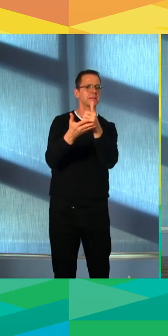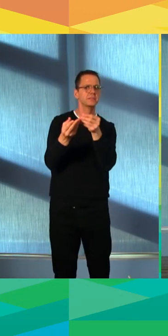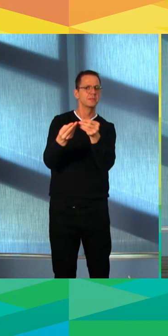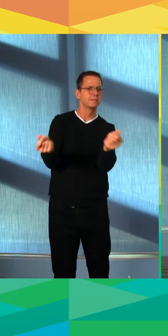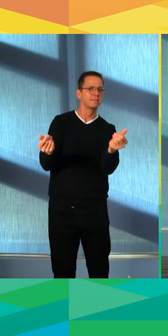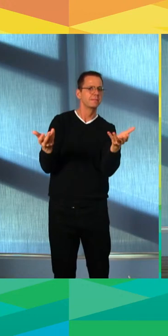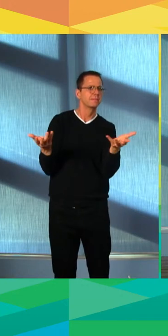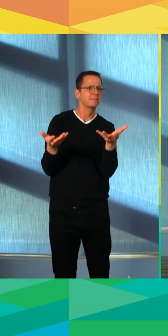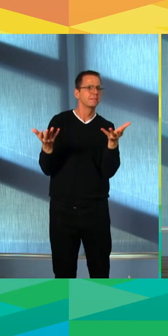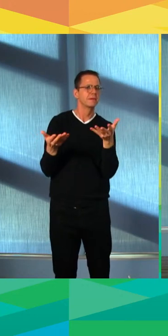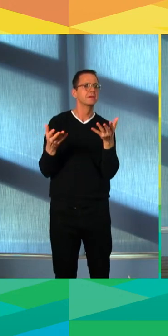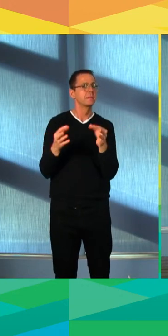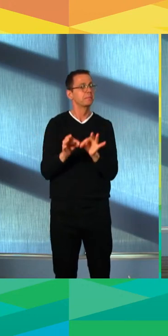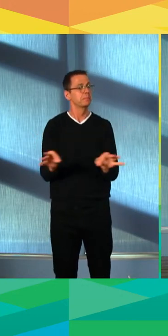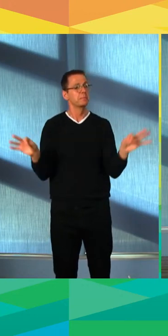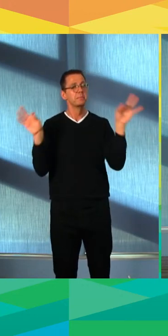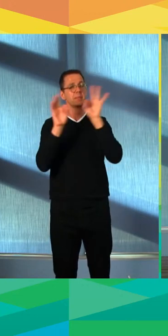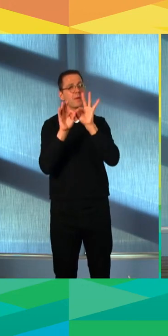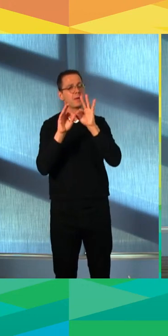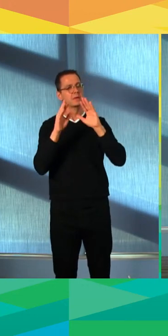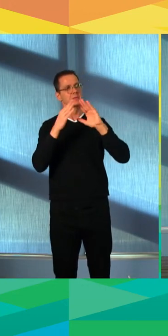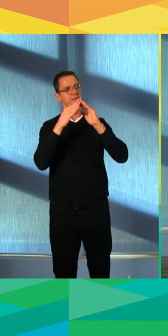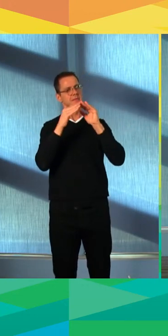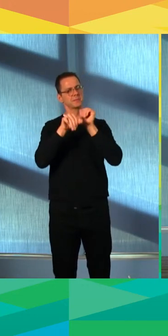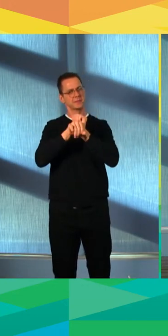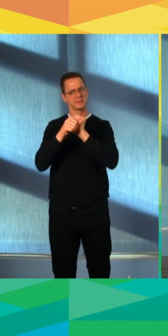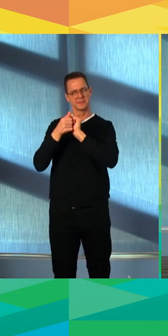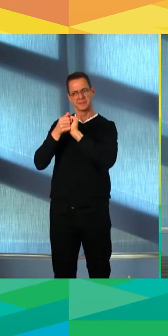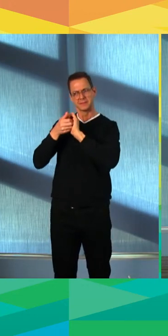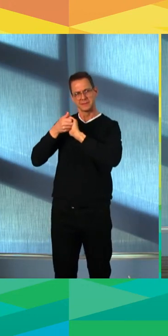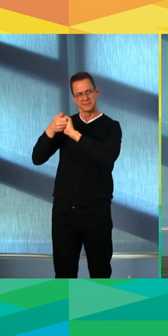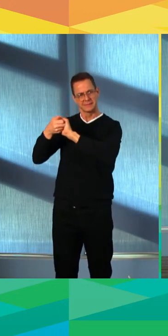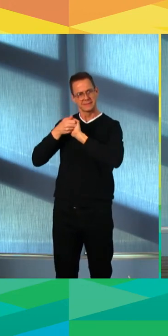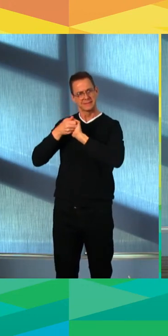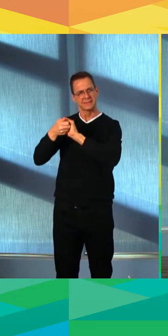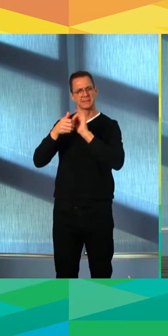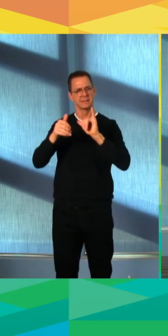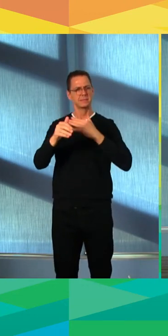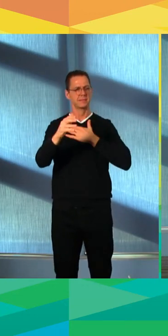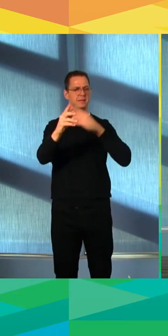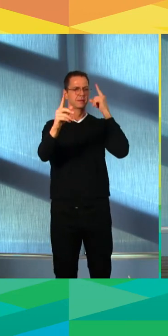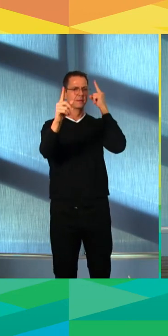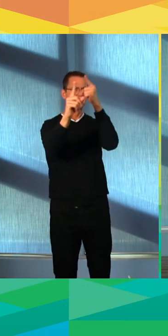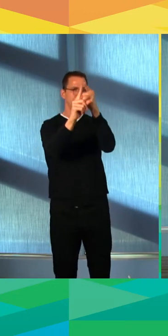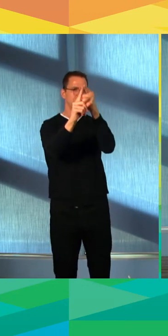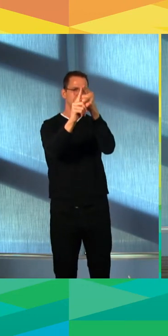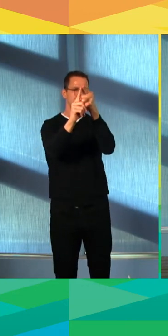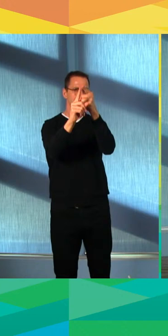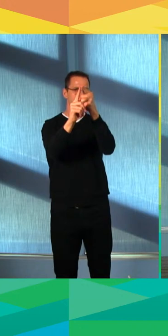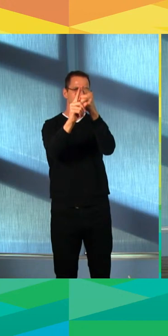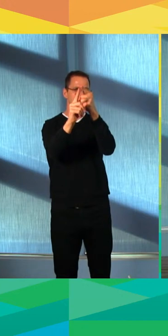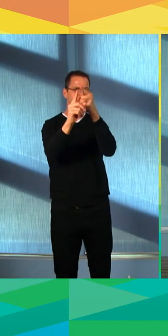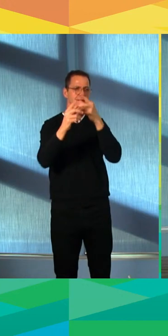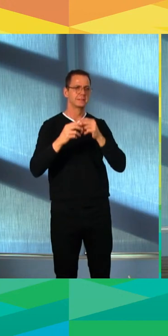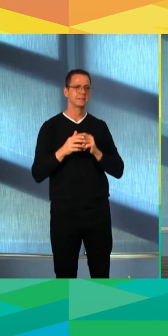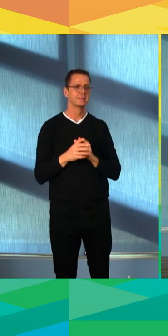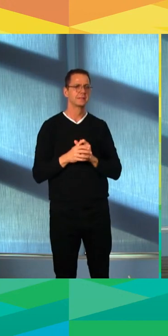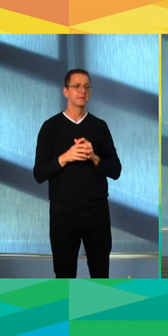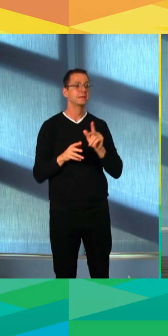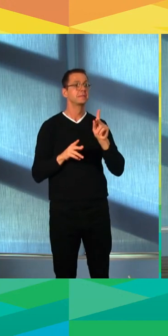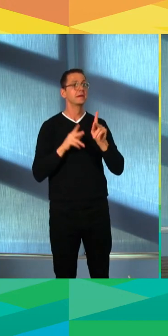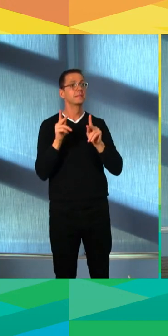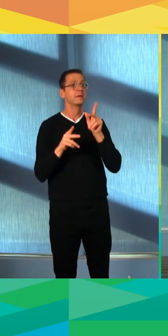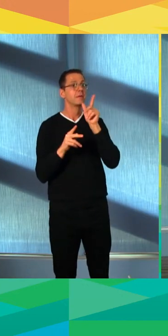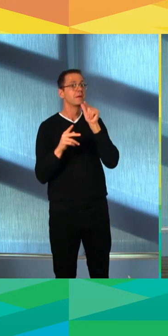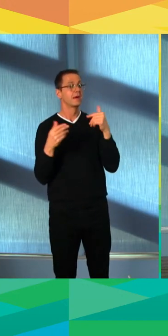further to yesterday's discussion at Council to supporting vulnerable people and people with addictions and mental health